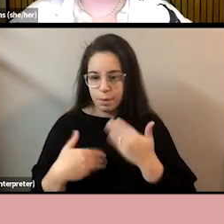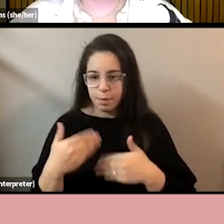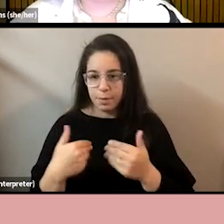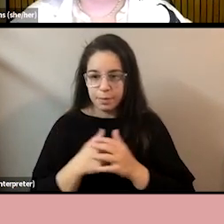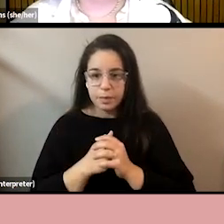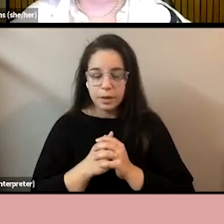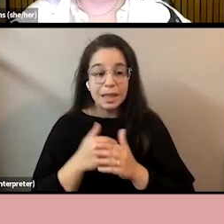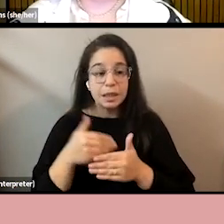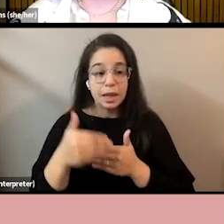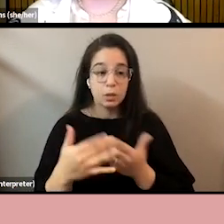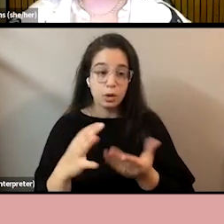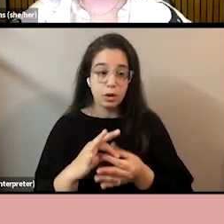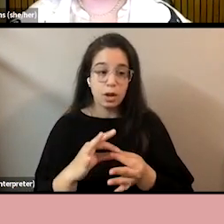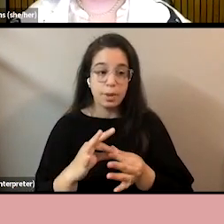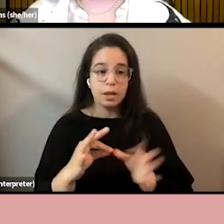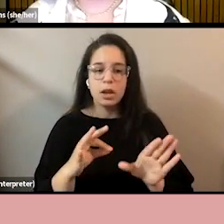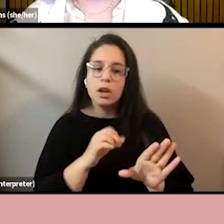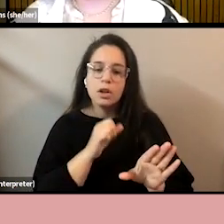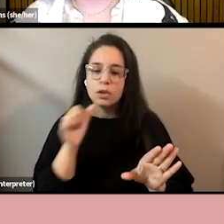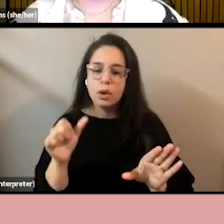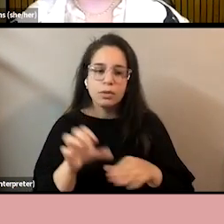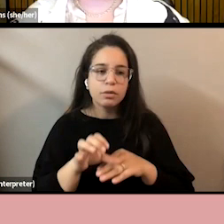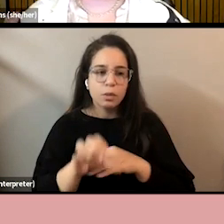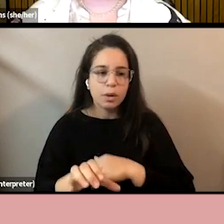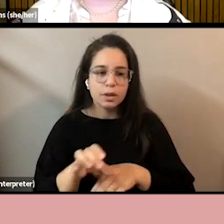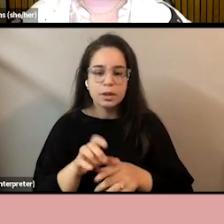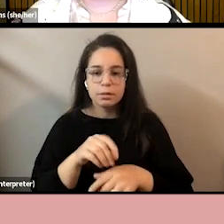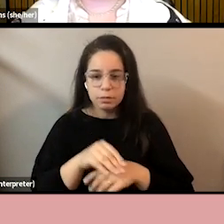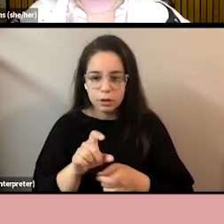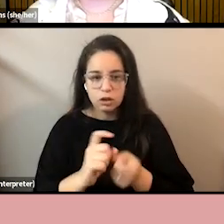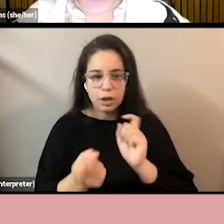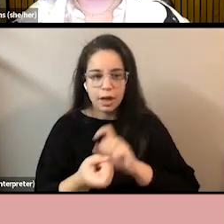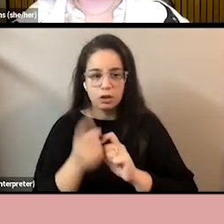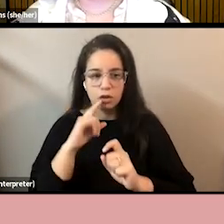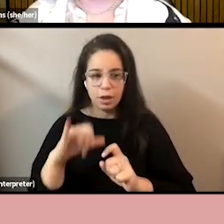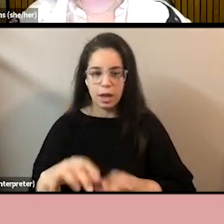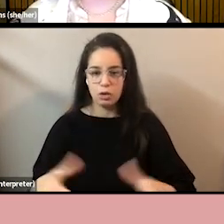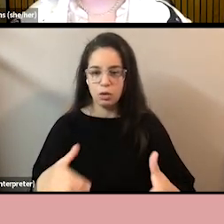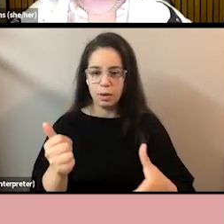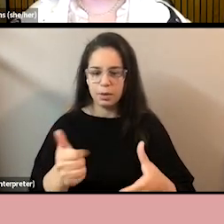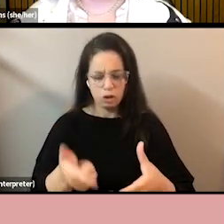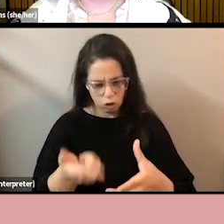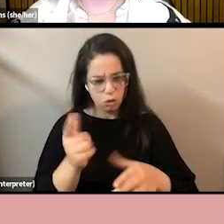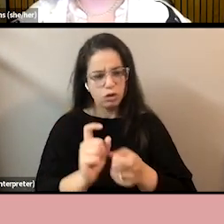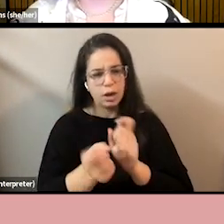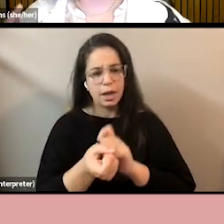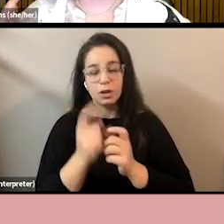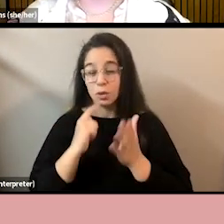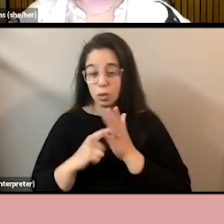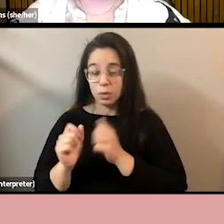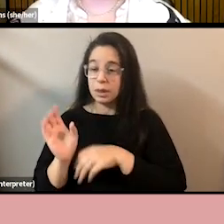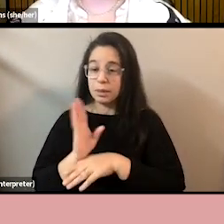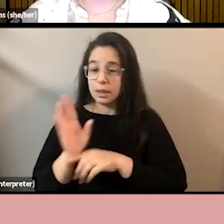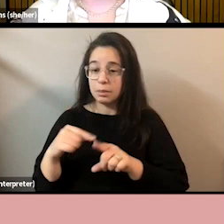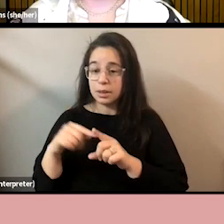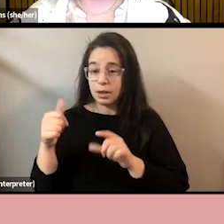The next thing I want to say is do not put the burden of making change onto already marginalized groups. I see this happening in businesses and